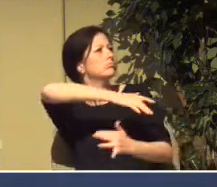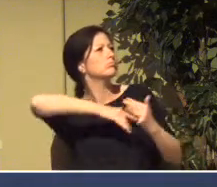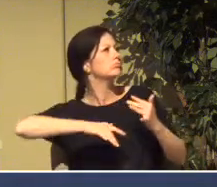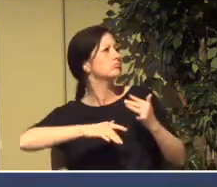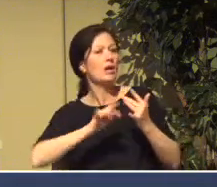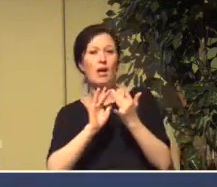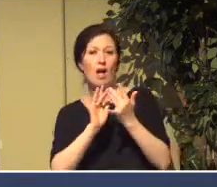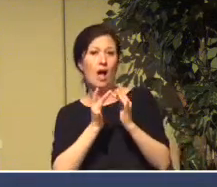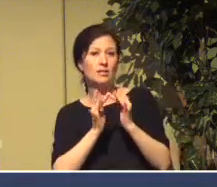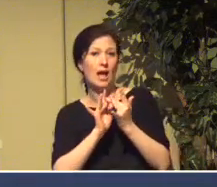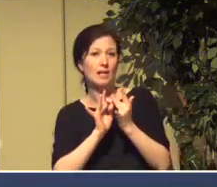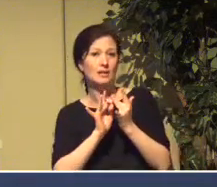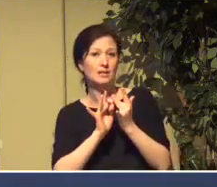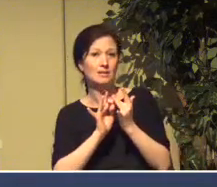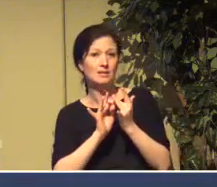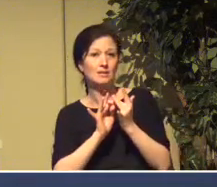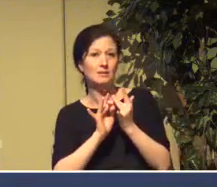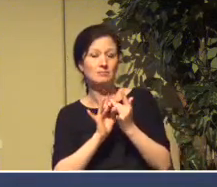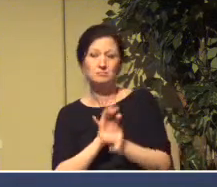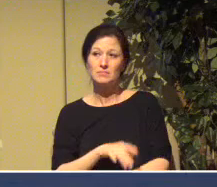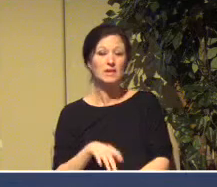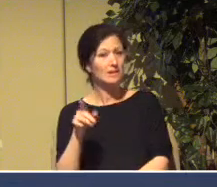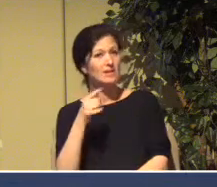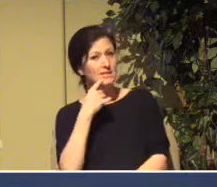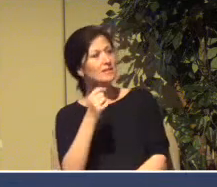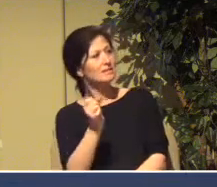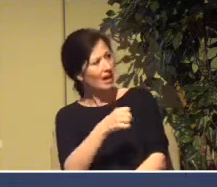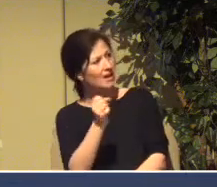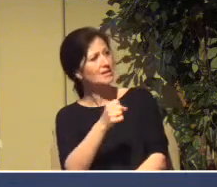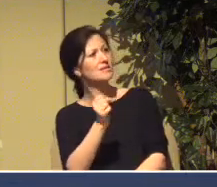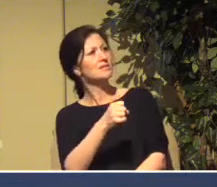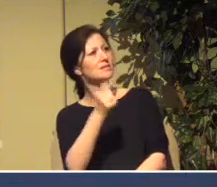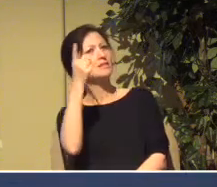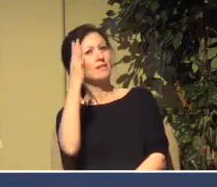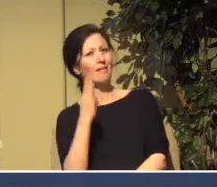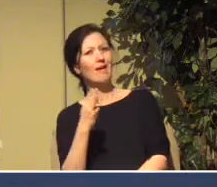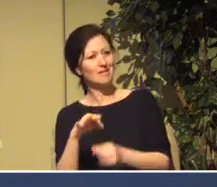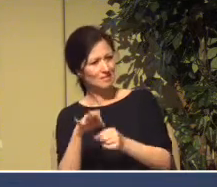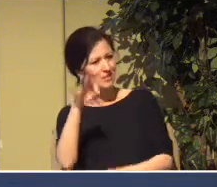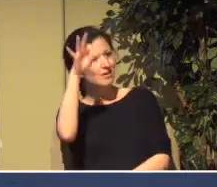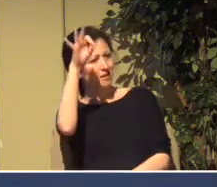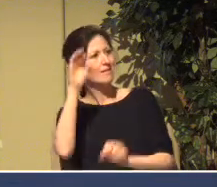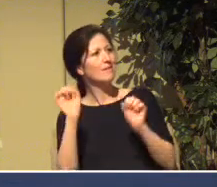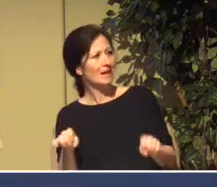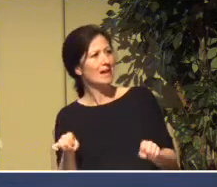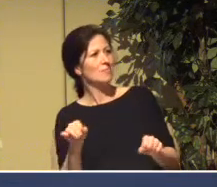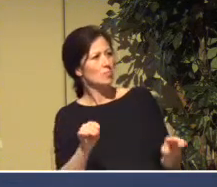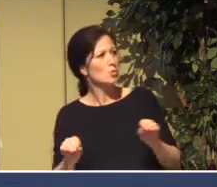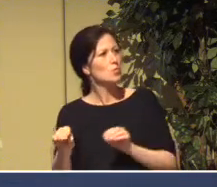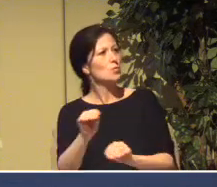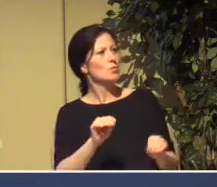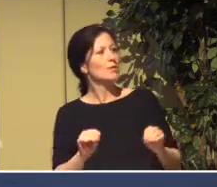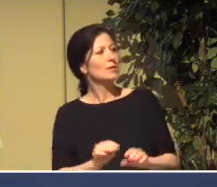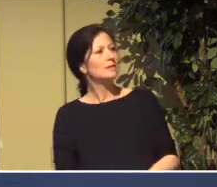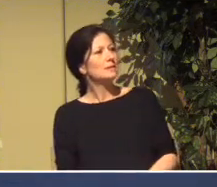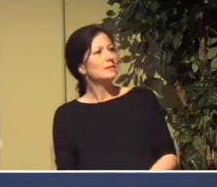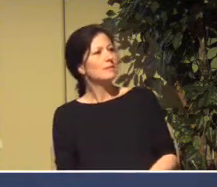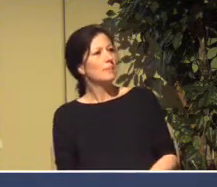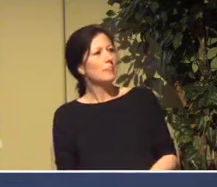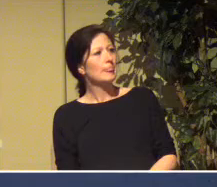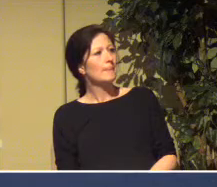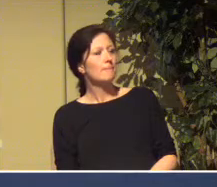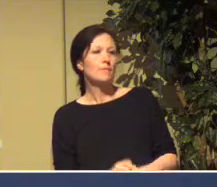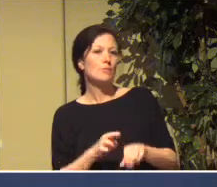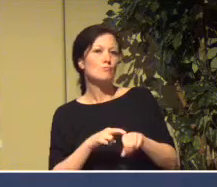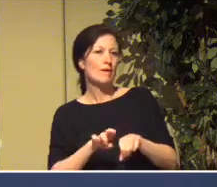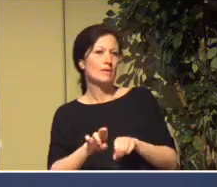we've had online services and he said yes, God's Spirit can move. As a matter of fact, we were just talking this past week so he referenced